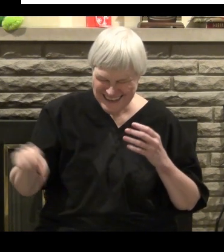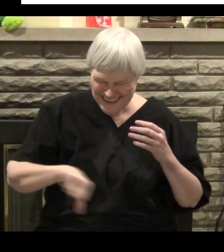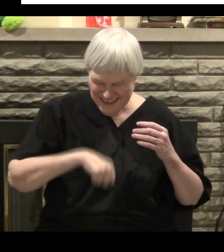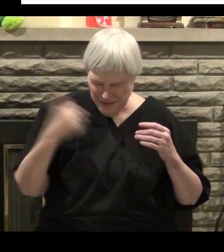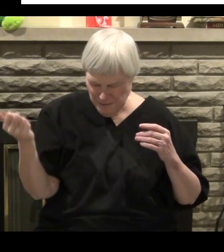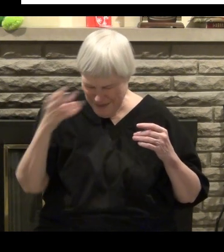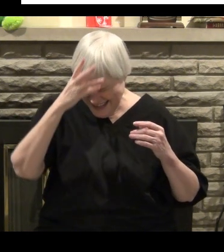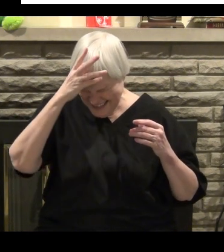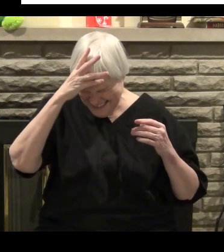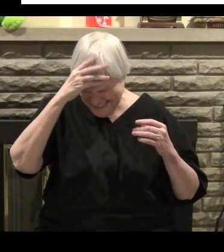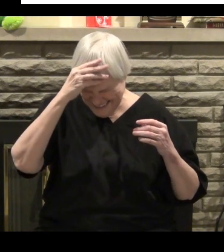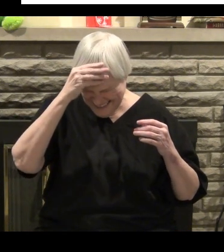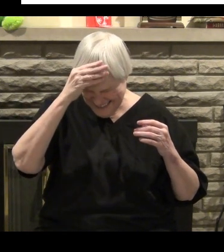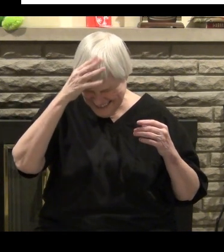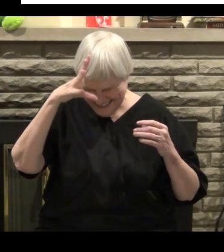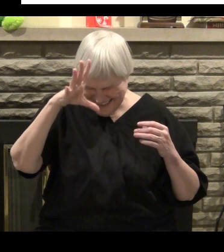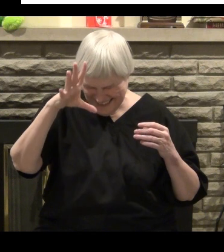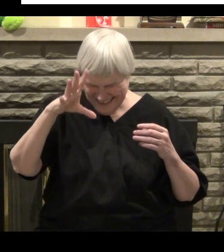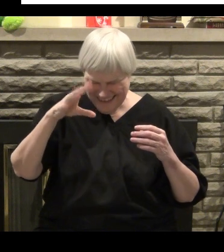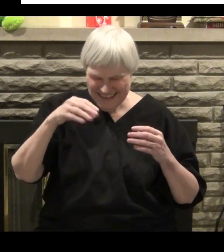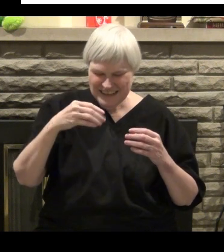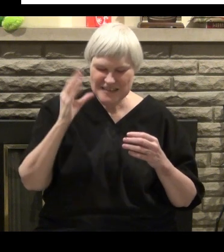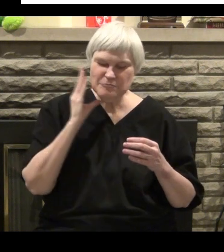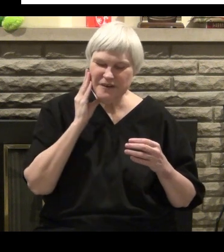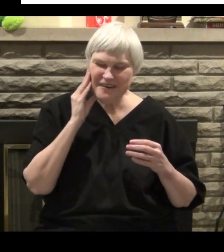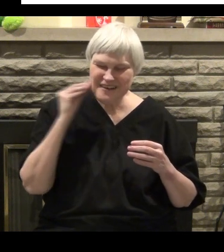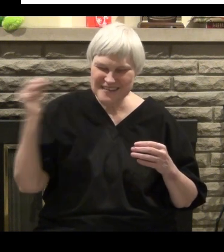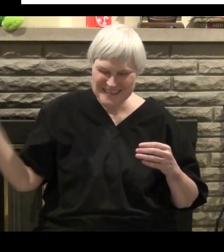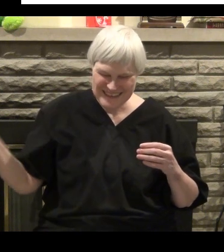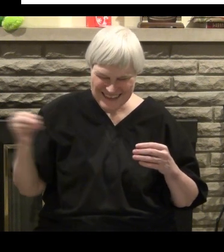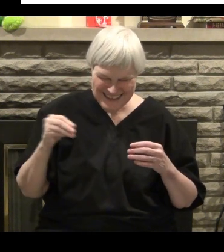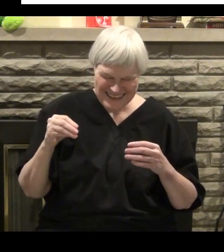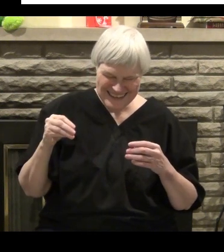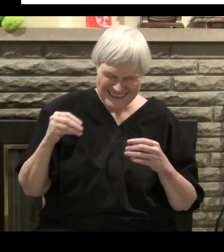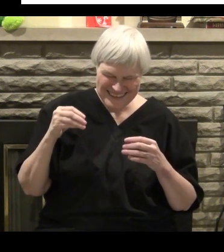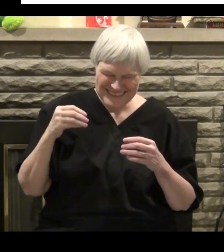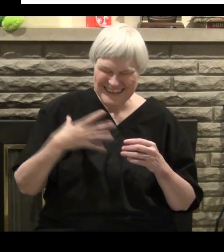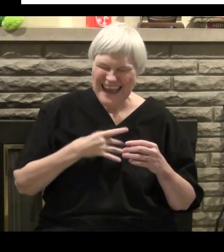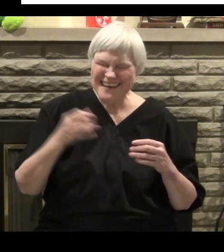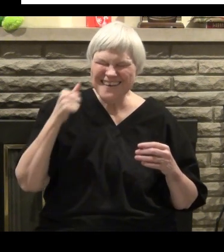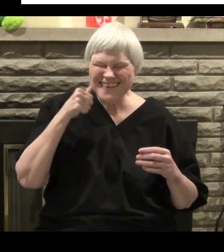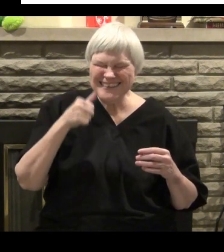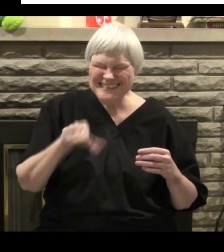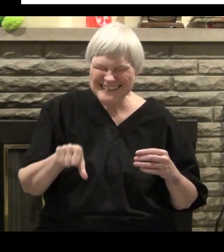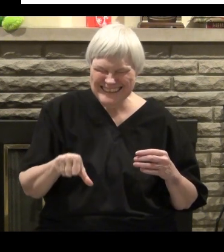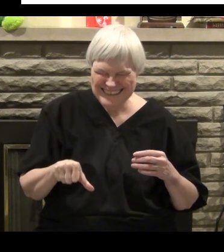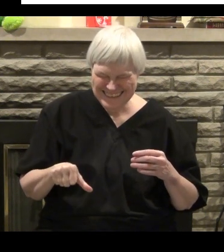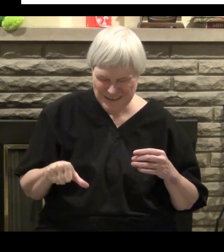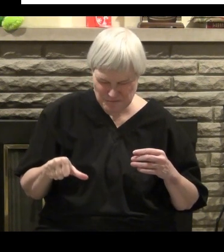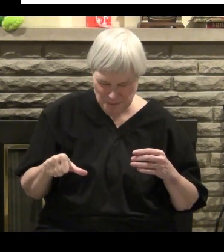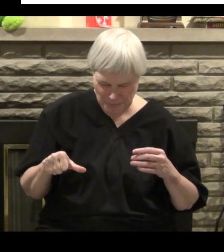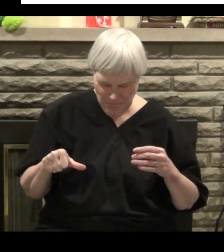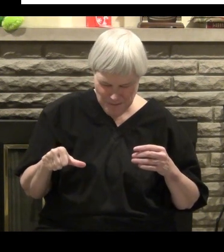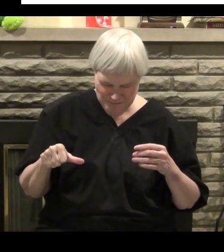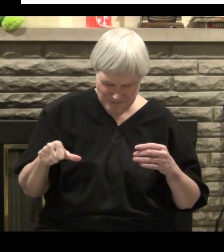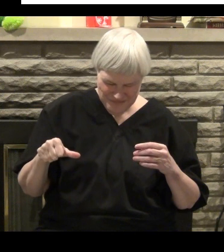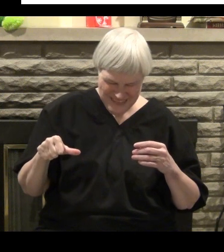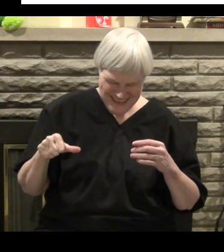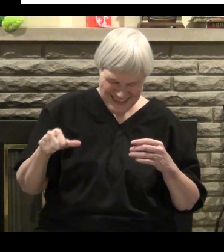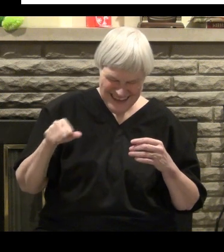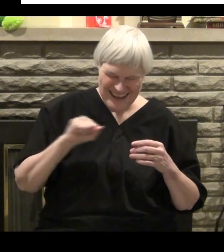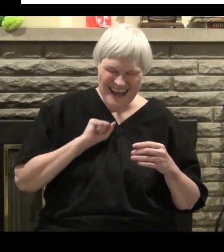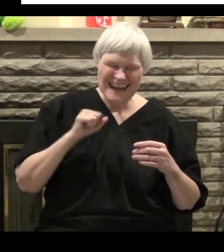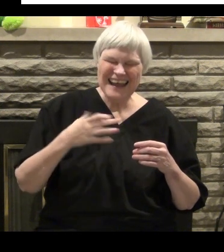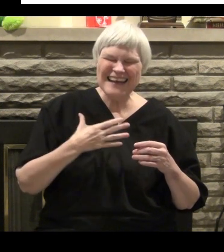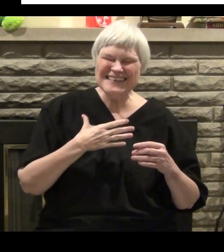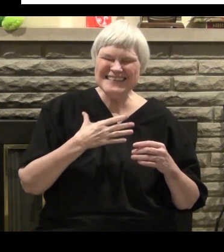all the other guys, gals, guys in particular here, though, experience when you're growing up at that age. You're attracted to girls.